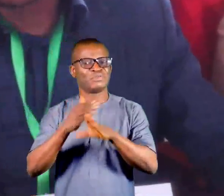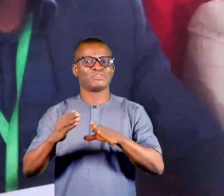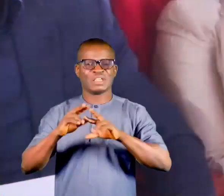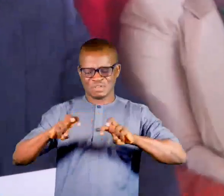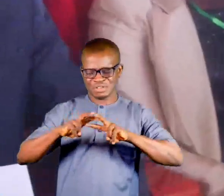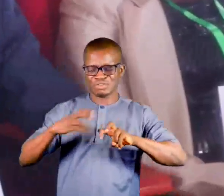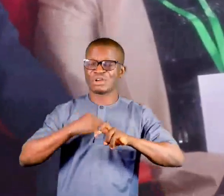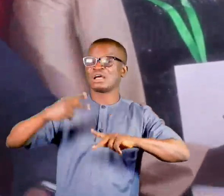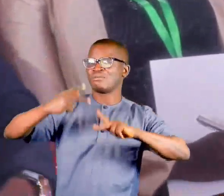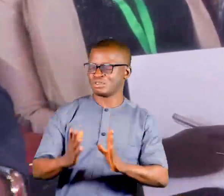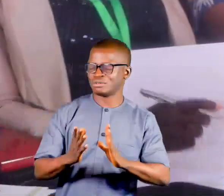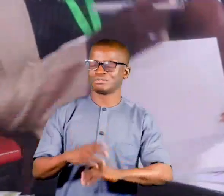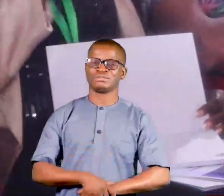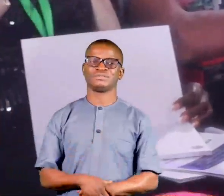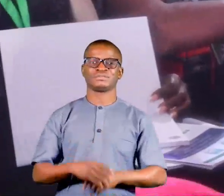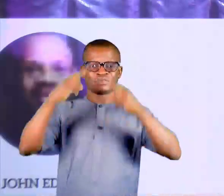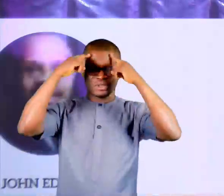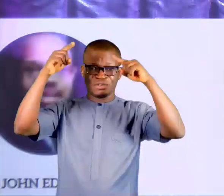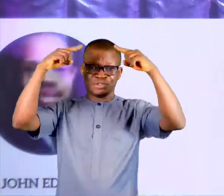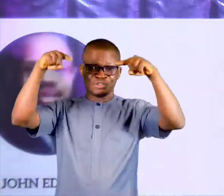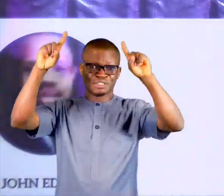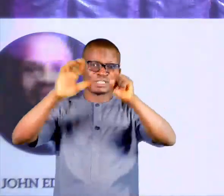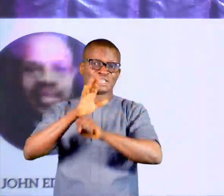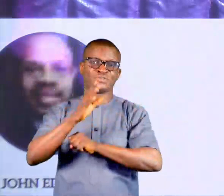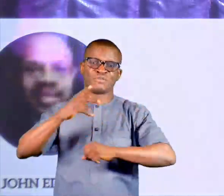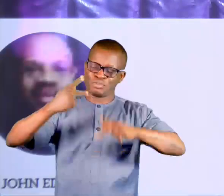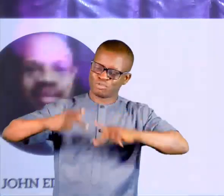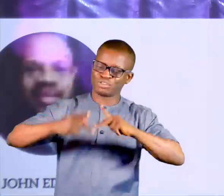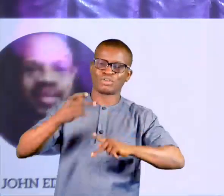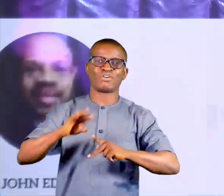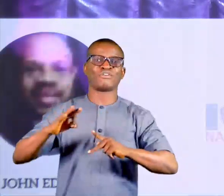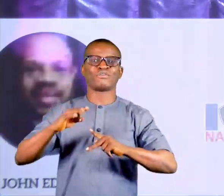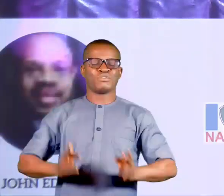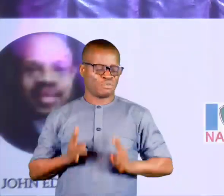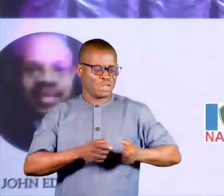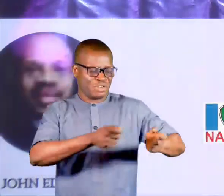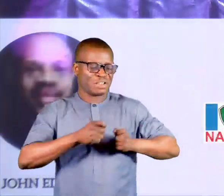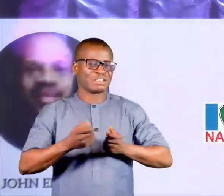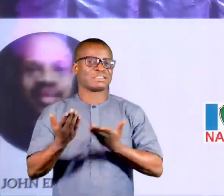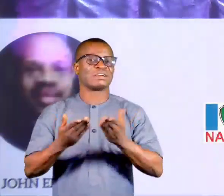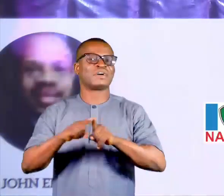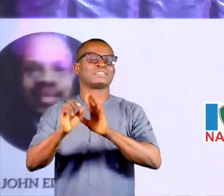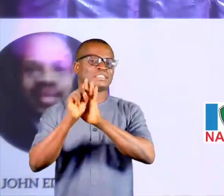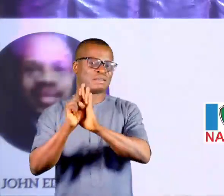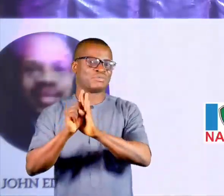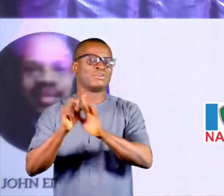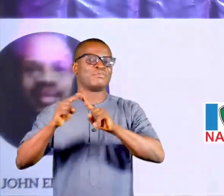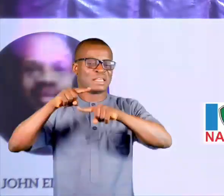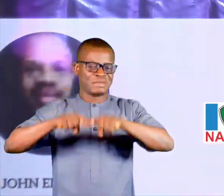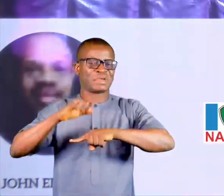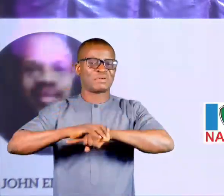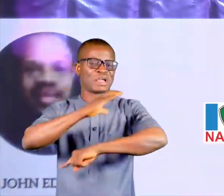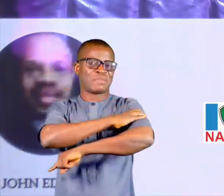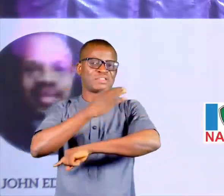investigators and prosecutors. The successful prosecution of human trafficking as a deterrent depends on